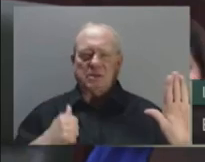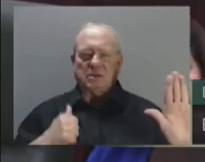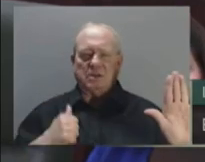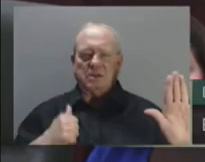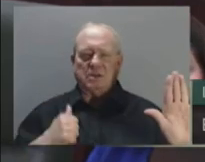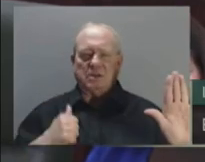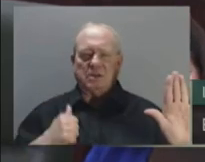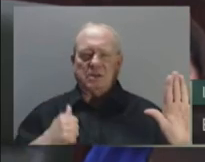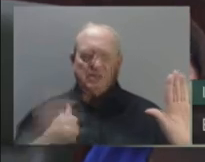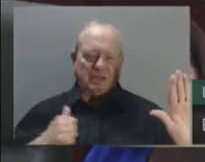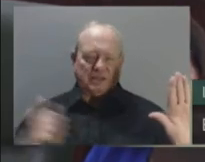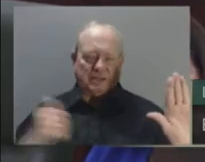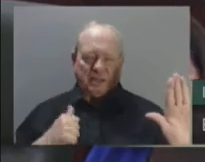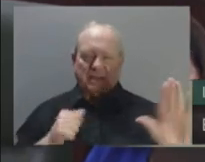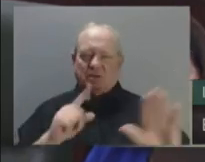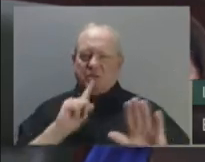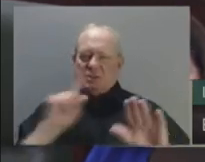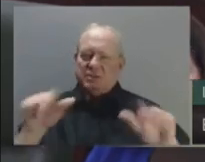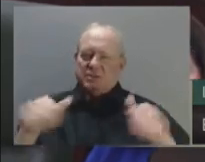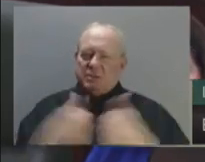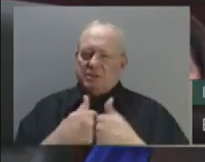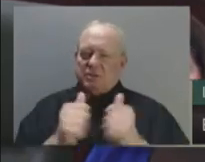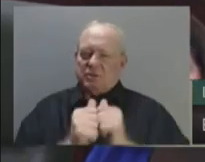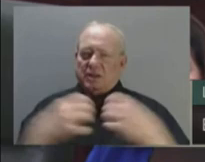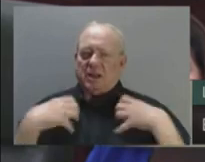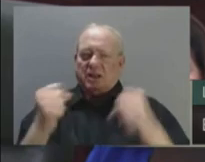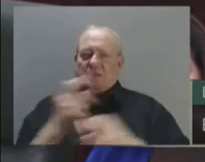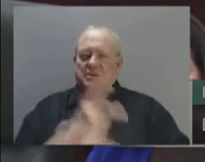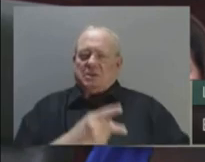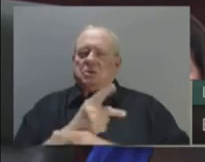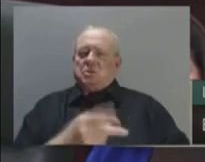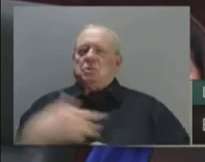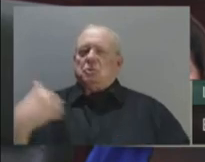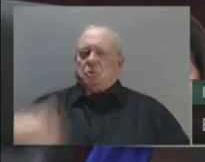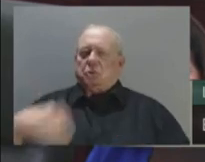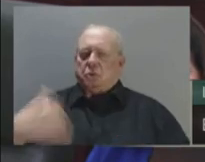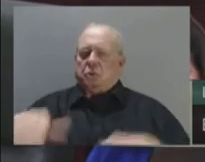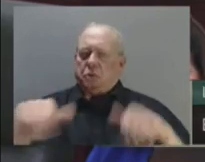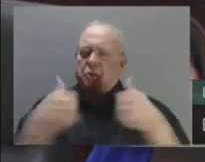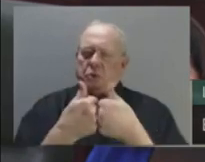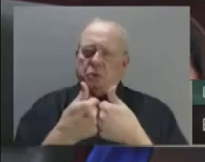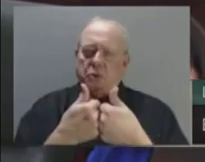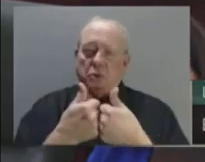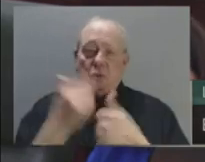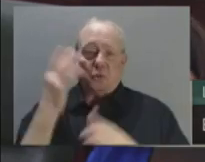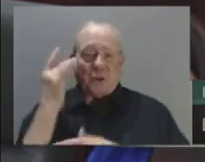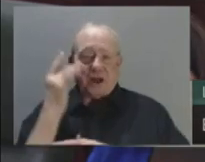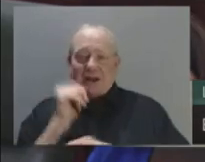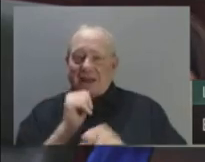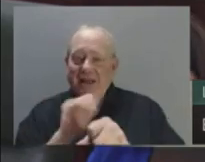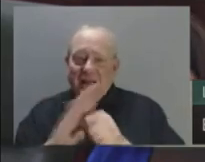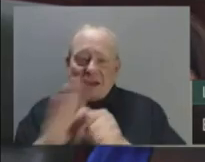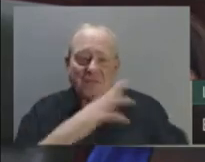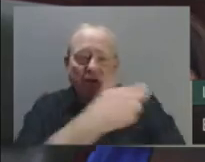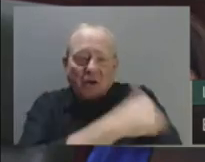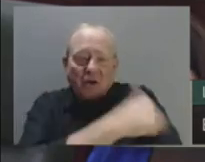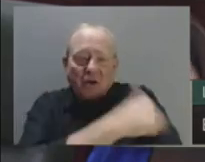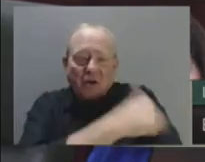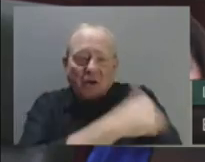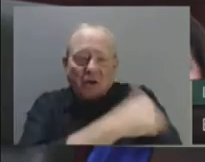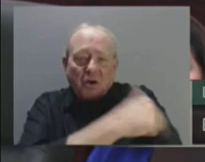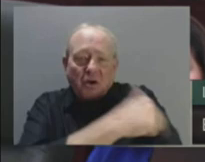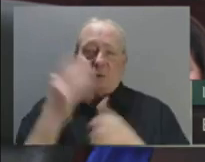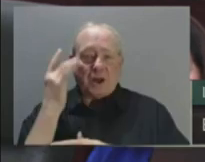challenge is less about bricks and mortar, but instead a lack of frontline healthcare professionals. The new Health